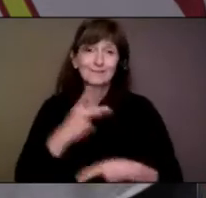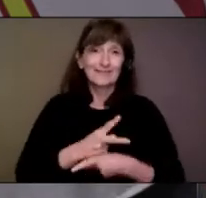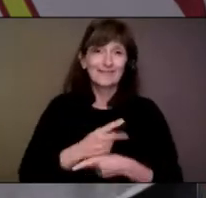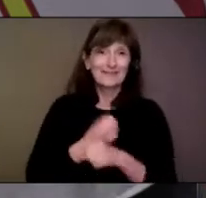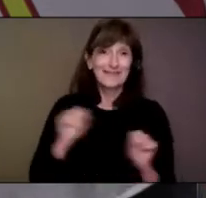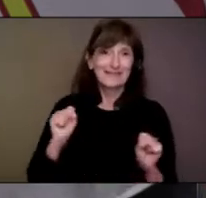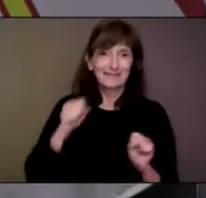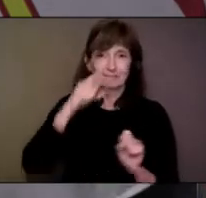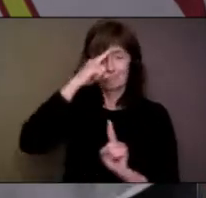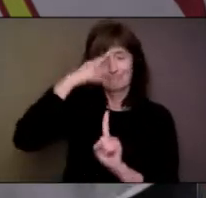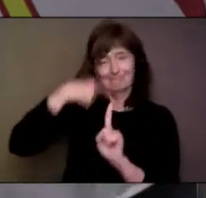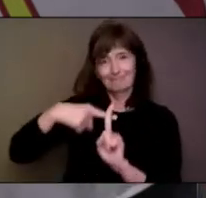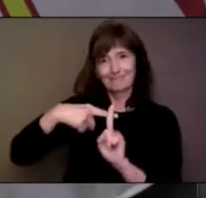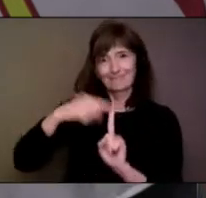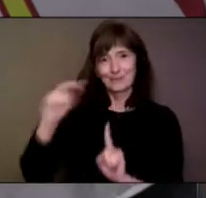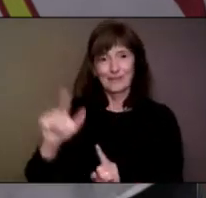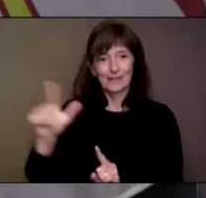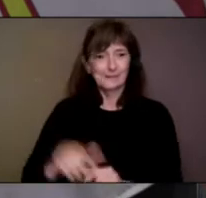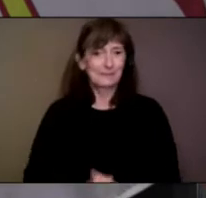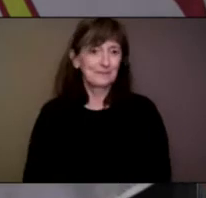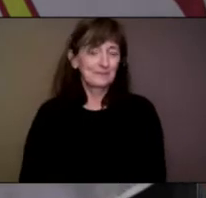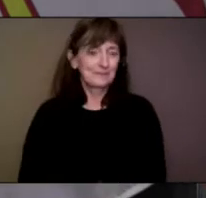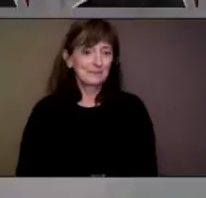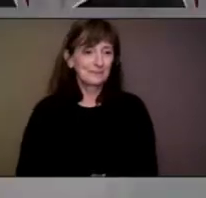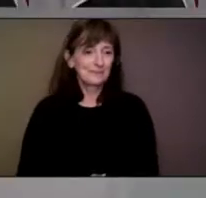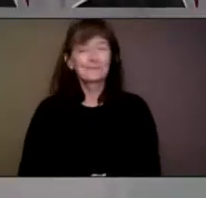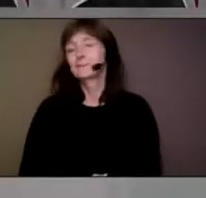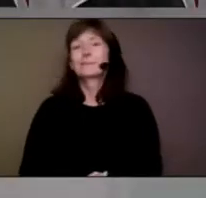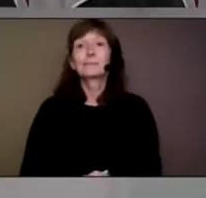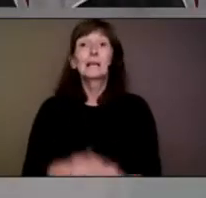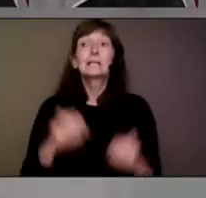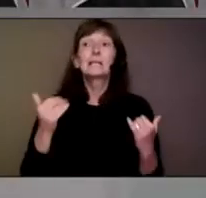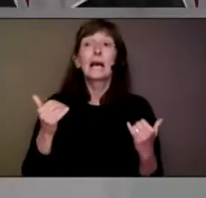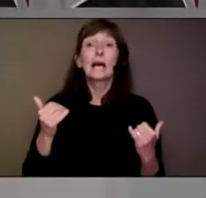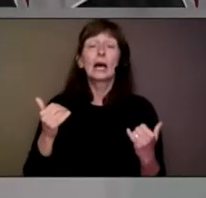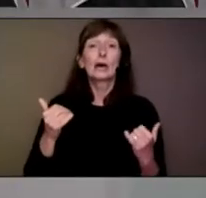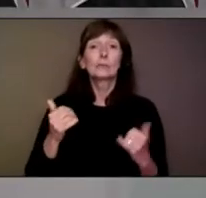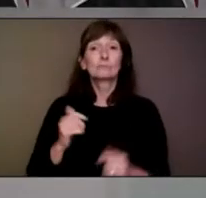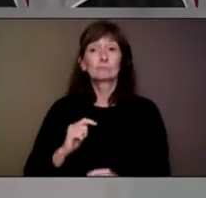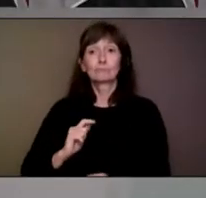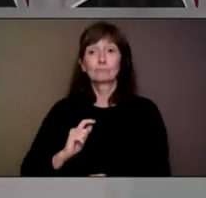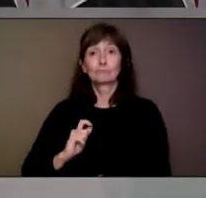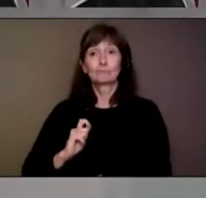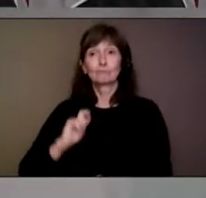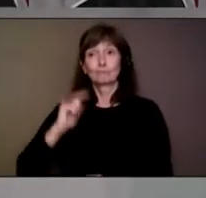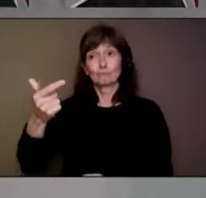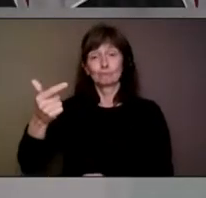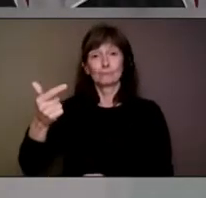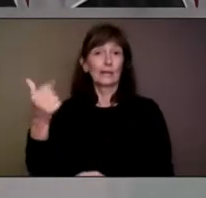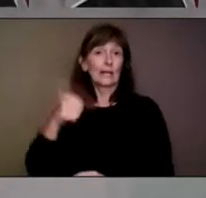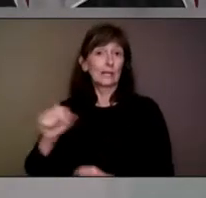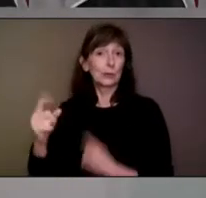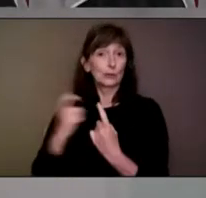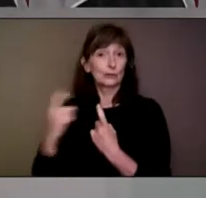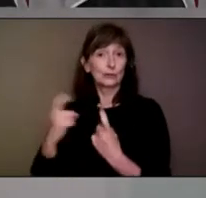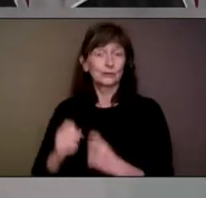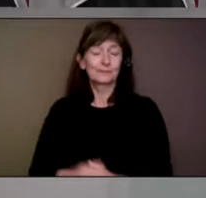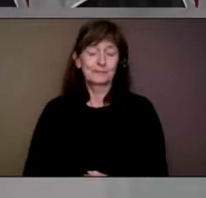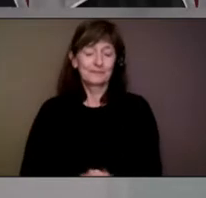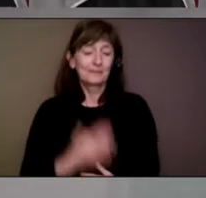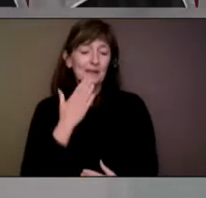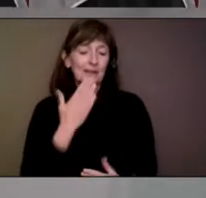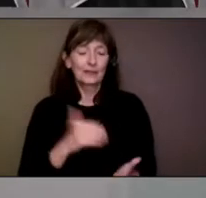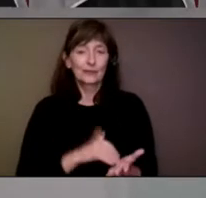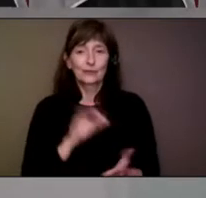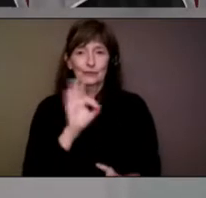Newfoundland and Labrador. And I'll now pass it back to you, Leslie, for questions. Thank you, Dr. Fitzgerald.